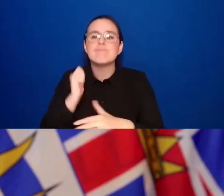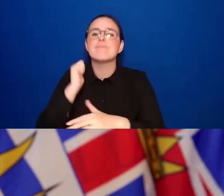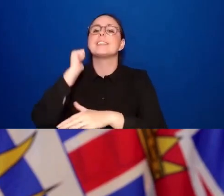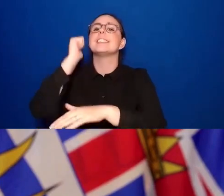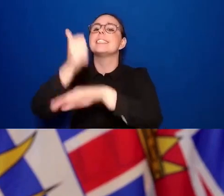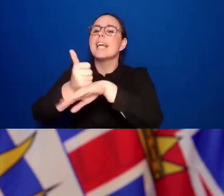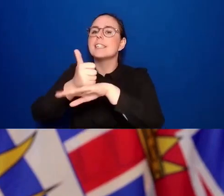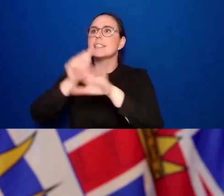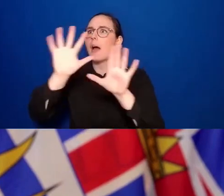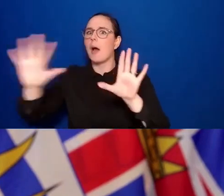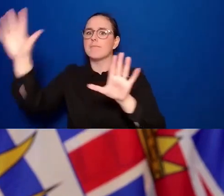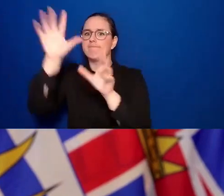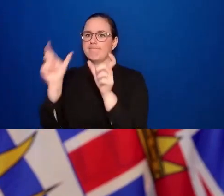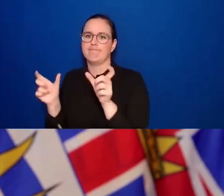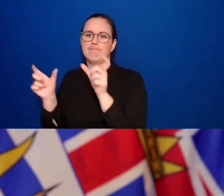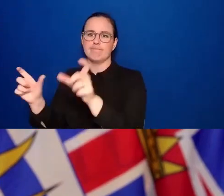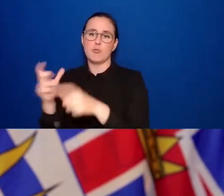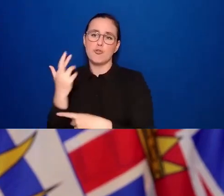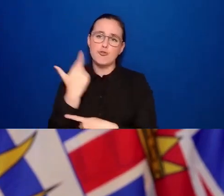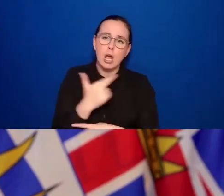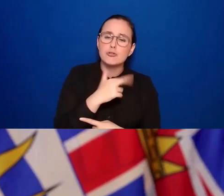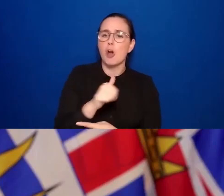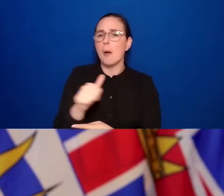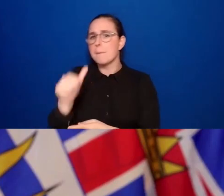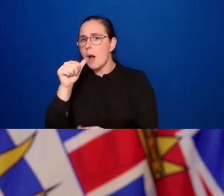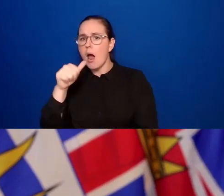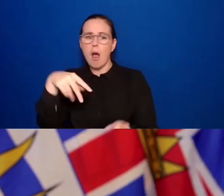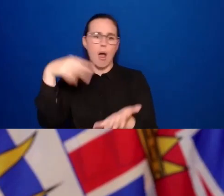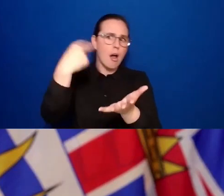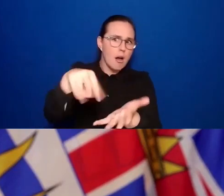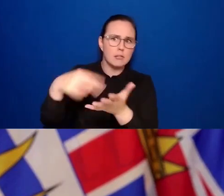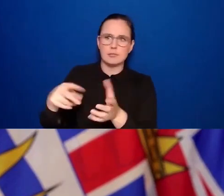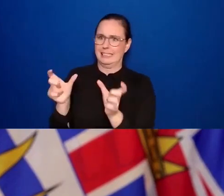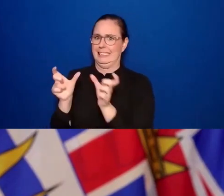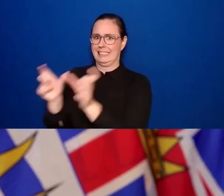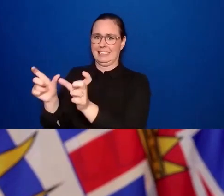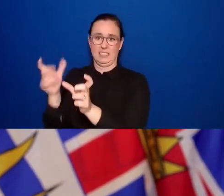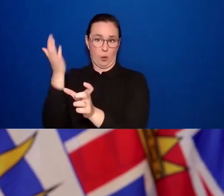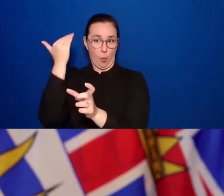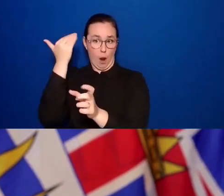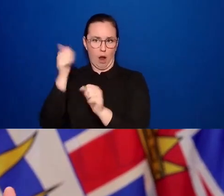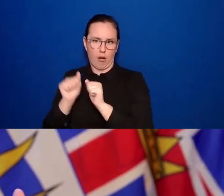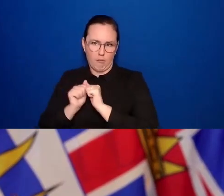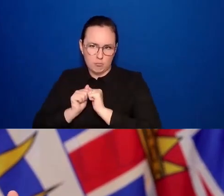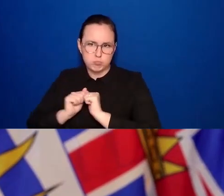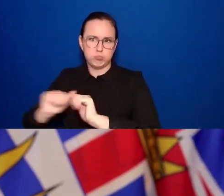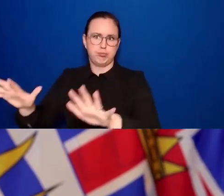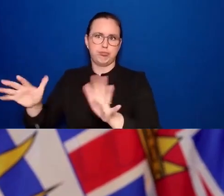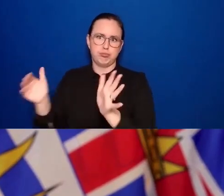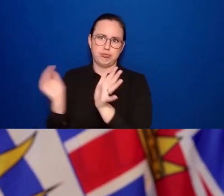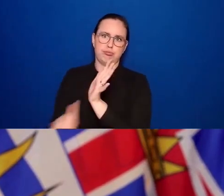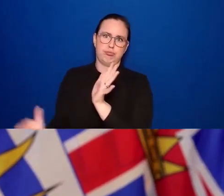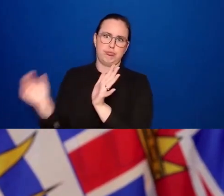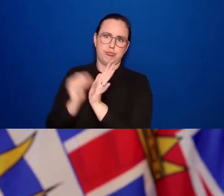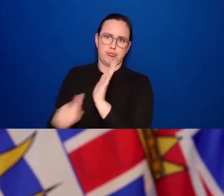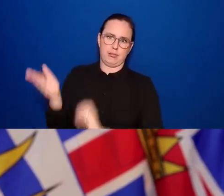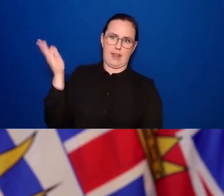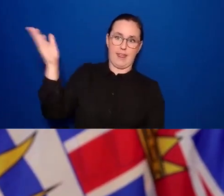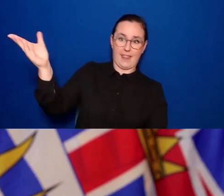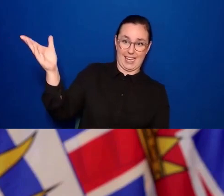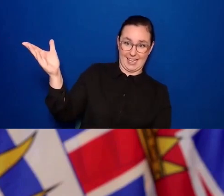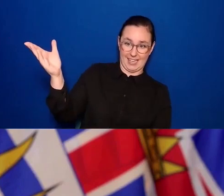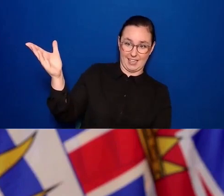and nightclubs where there was a lot of transmission happening. And we found that once we raise the immunization levels